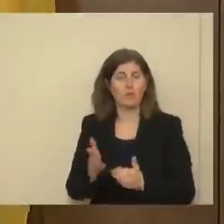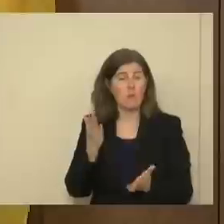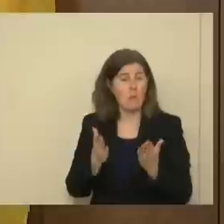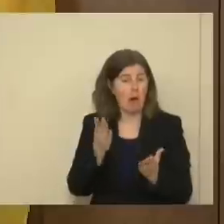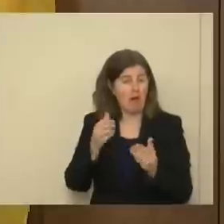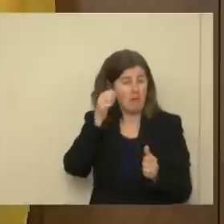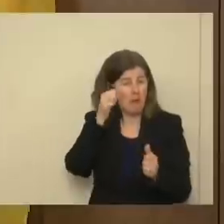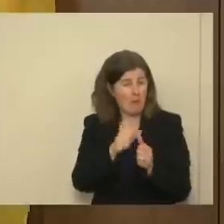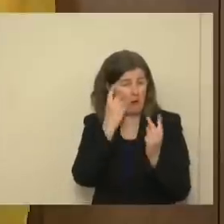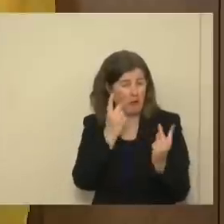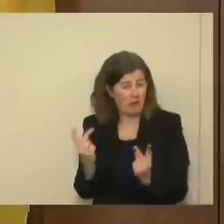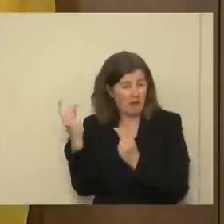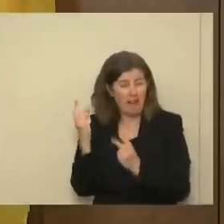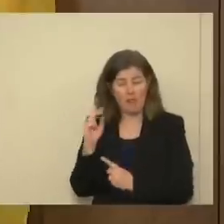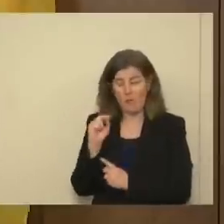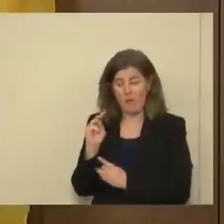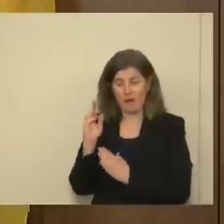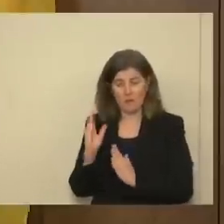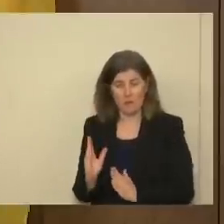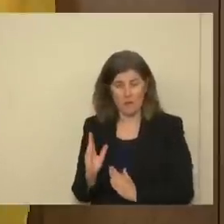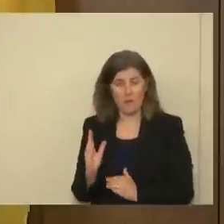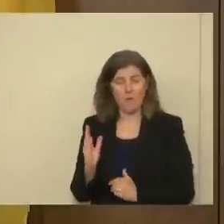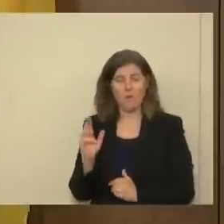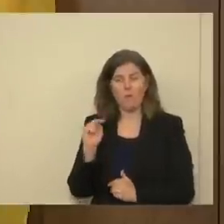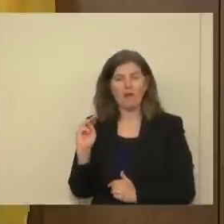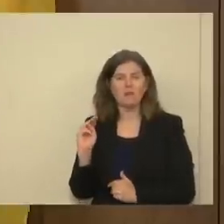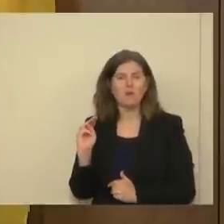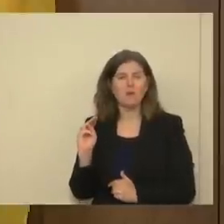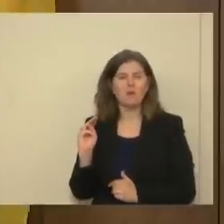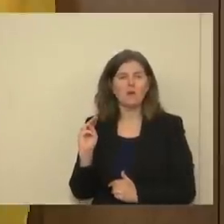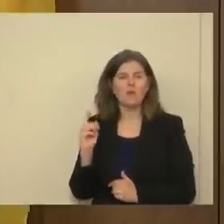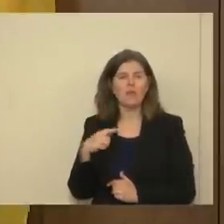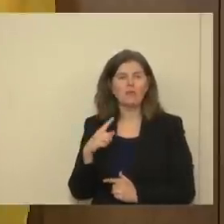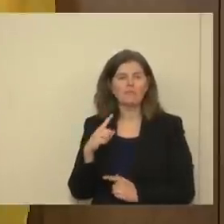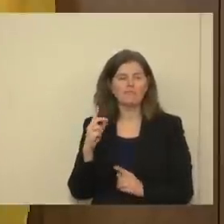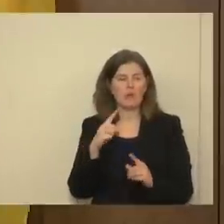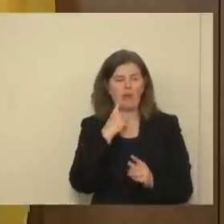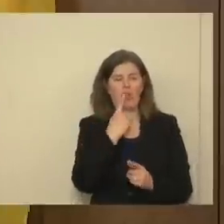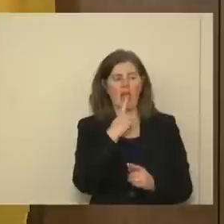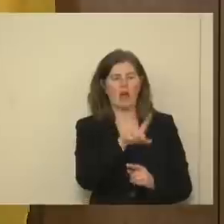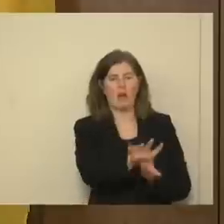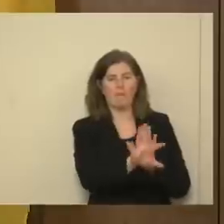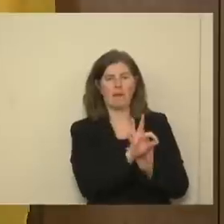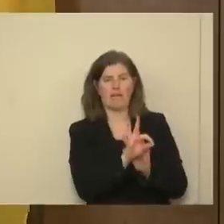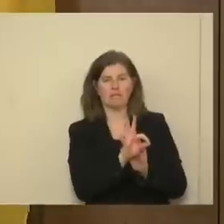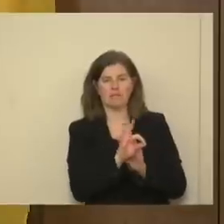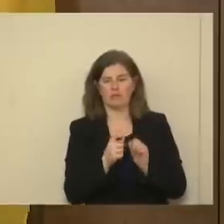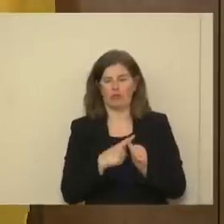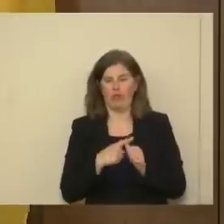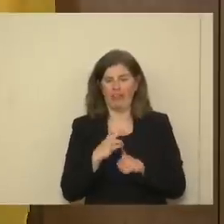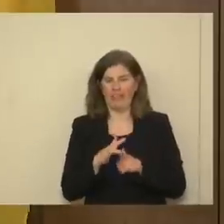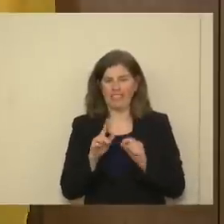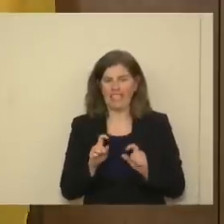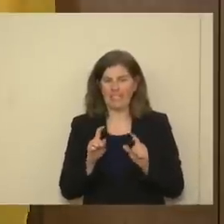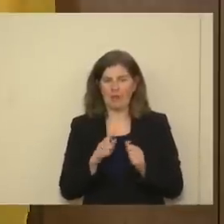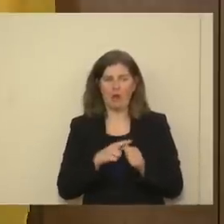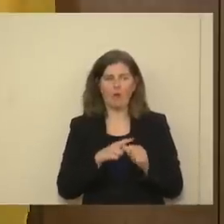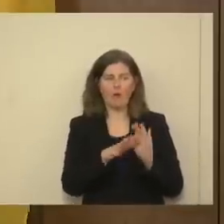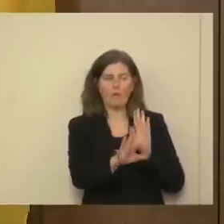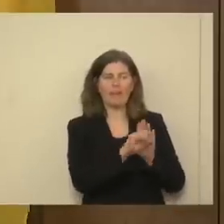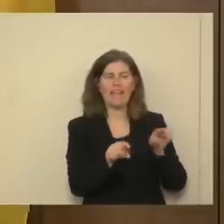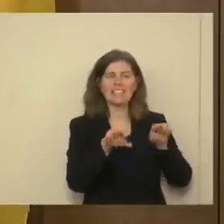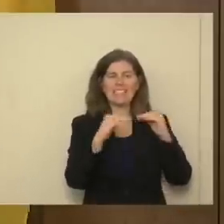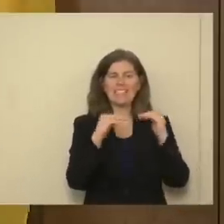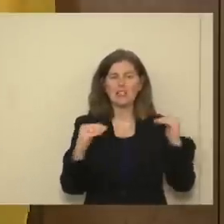recall that New Mexico was arbitrarily, in my opinion, designated early in the testing aspects as a Tier 2